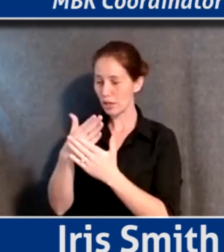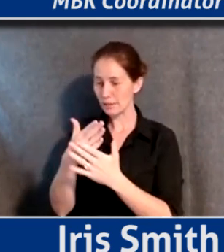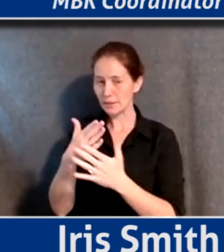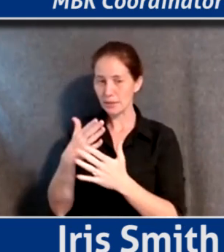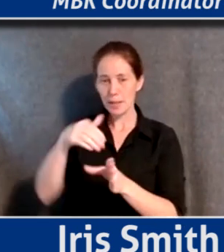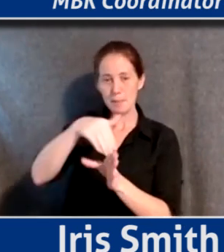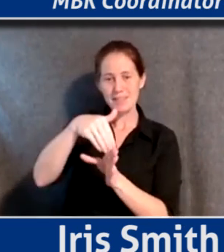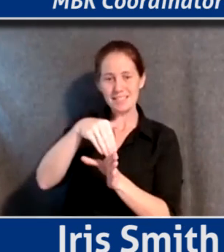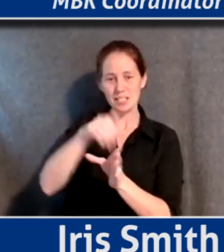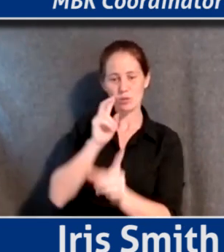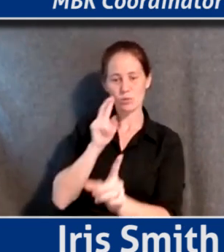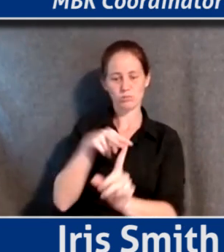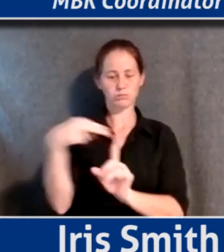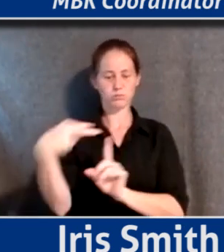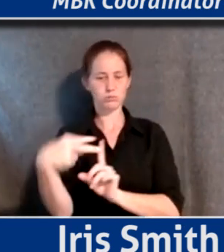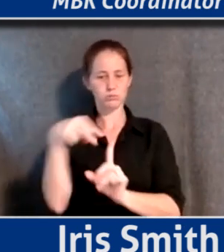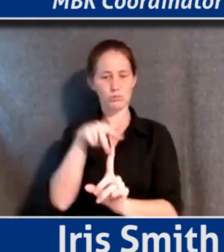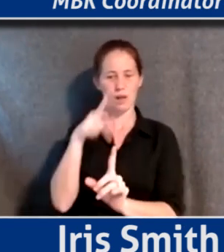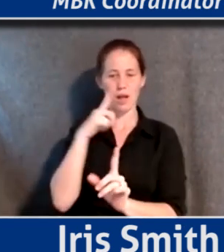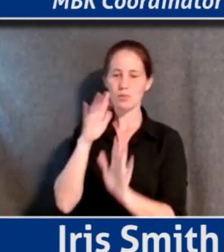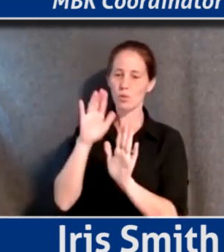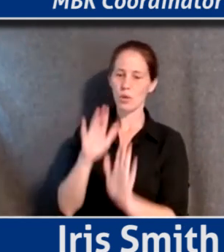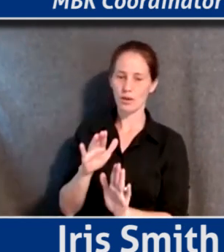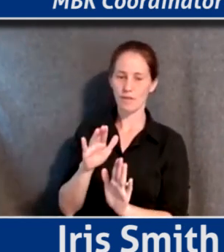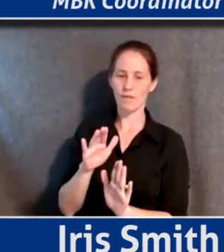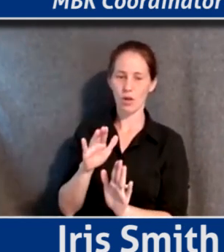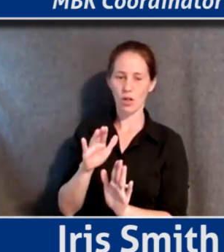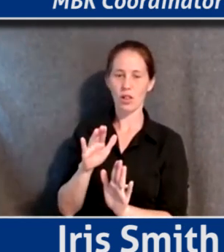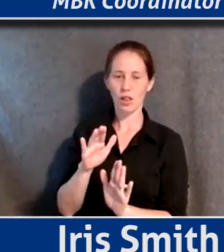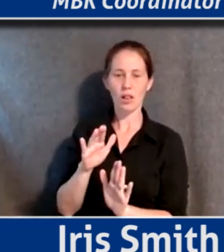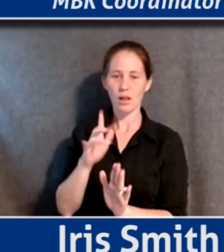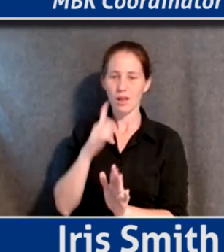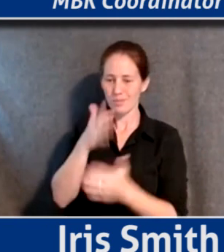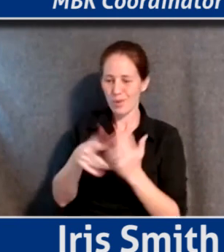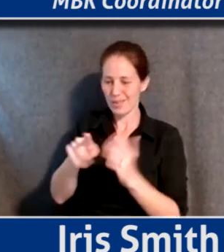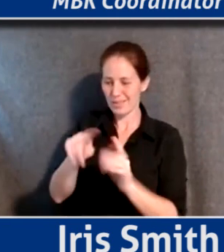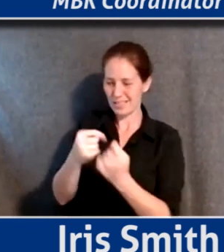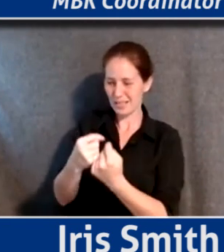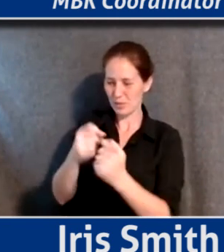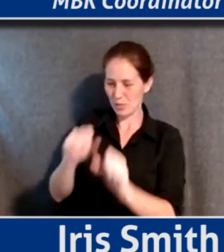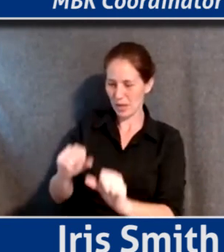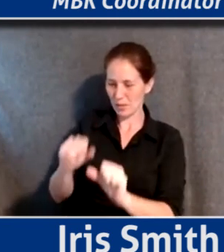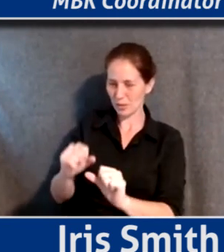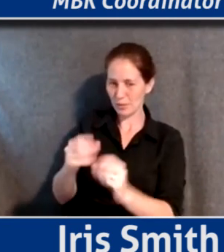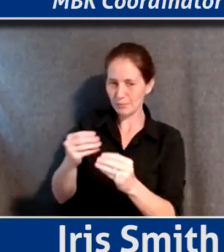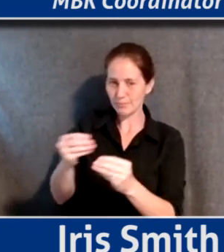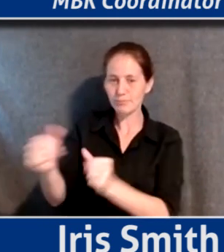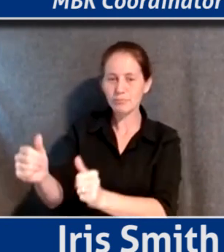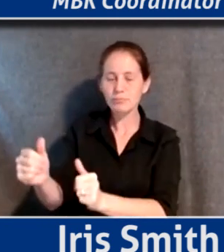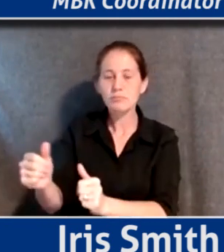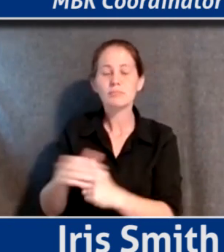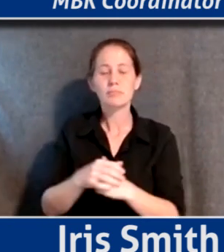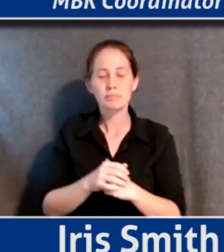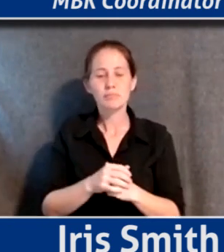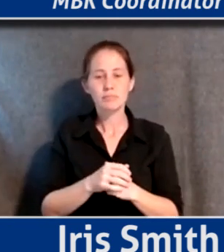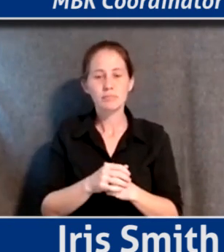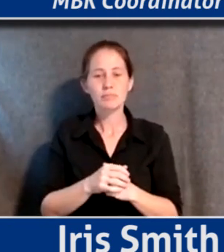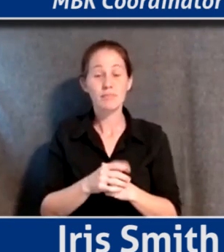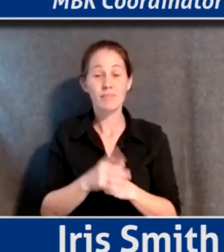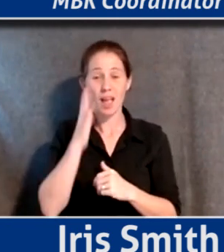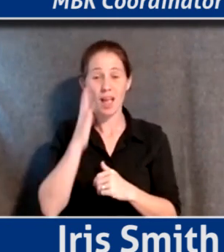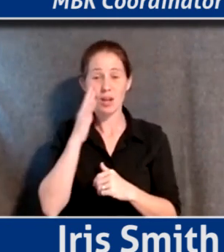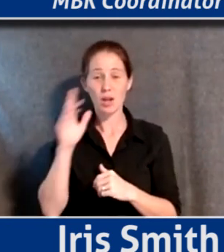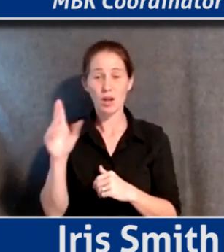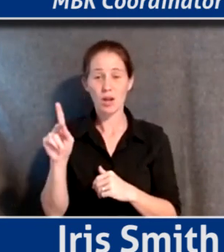sides and to help. I'm so grateful to be part of this team to work on solutions. I know that Kate brought up New York